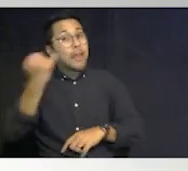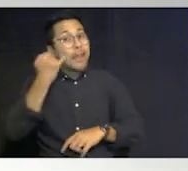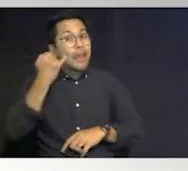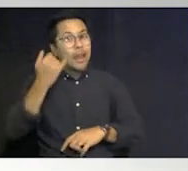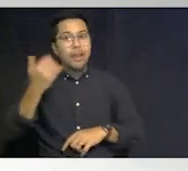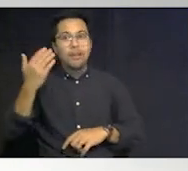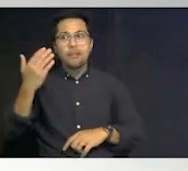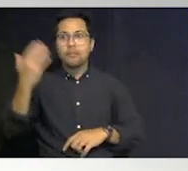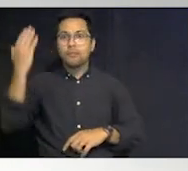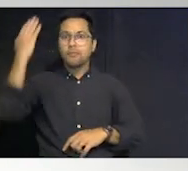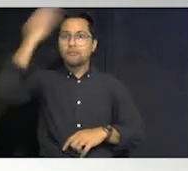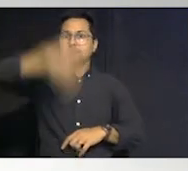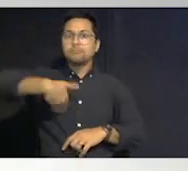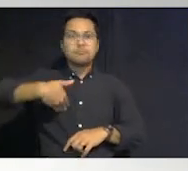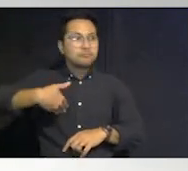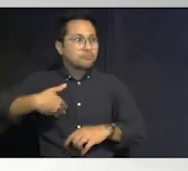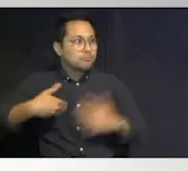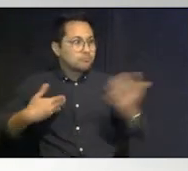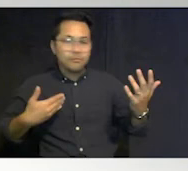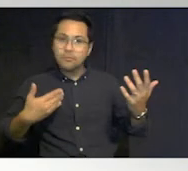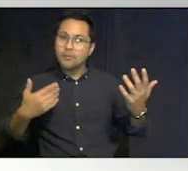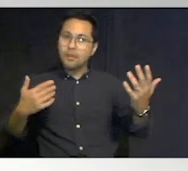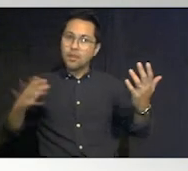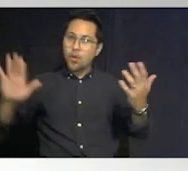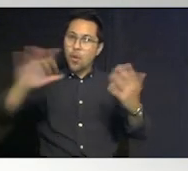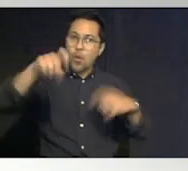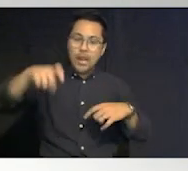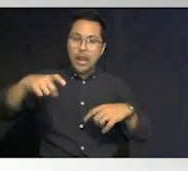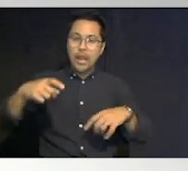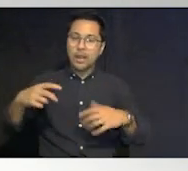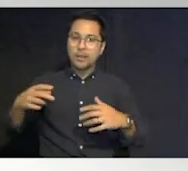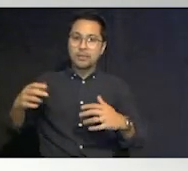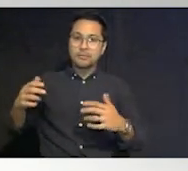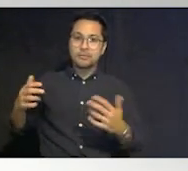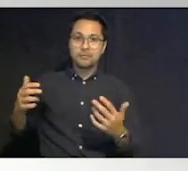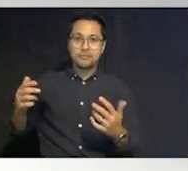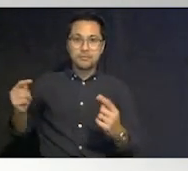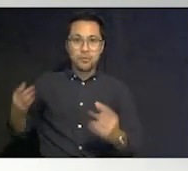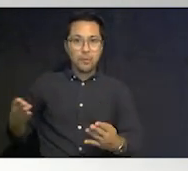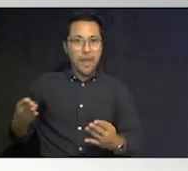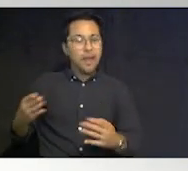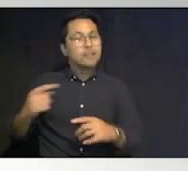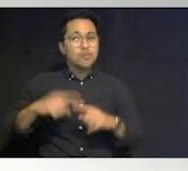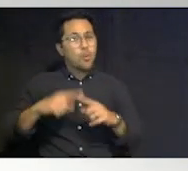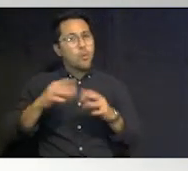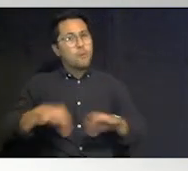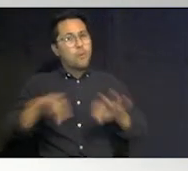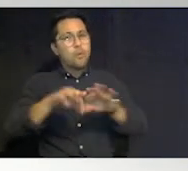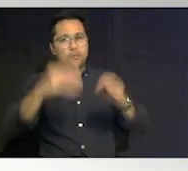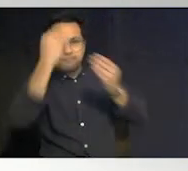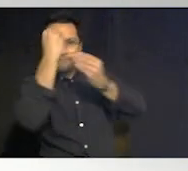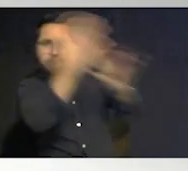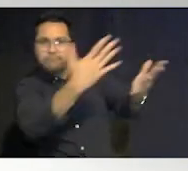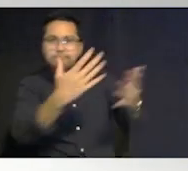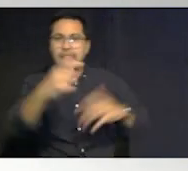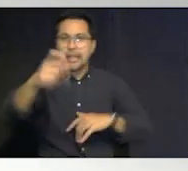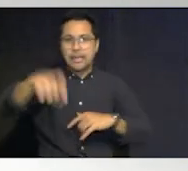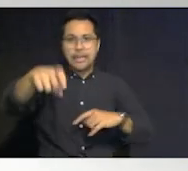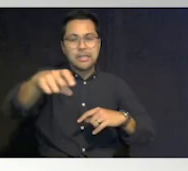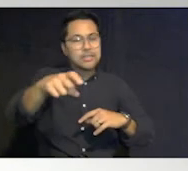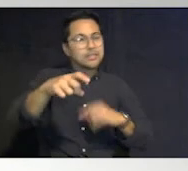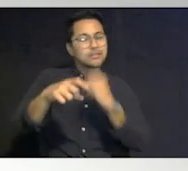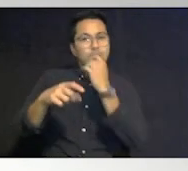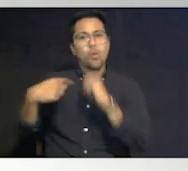nothing can be done about it so it's important that you raise the issues and so that we can problem solve